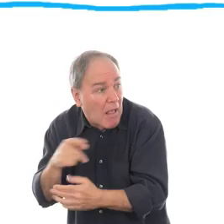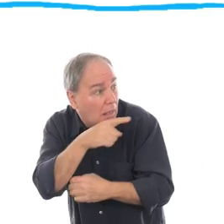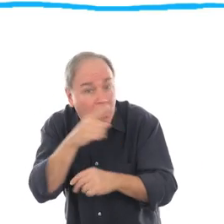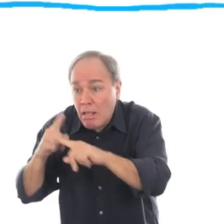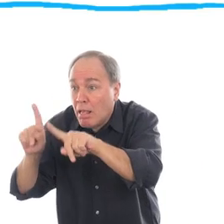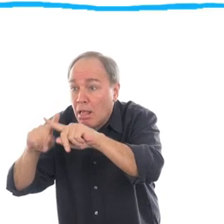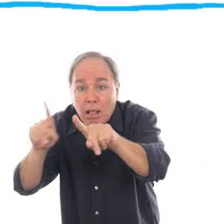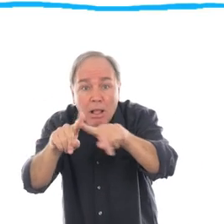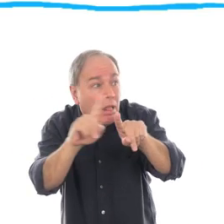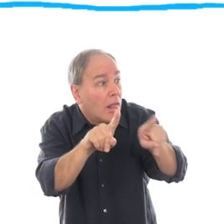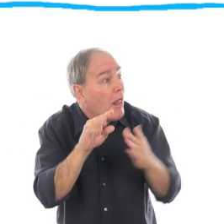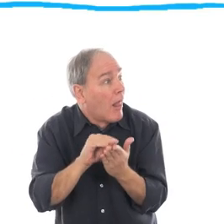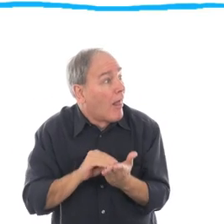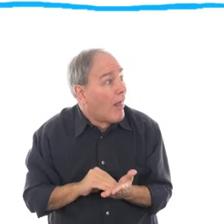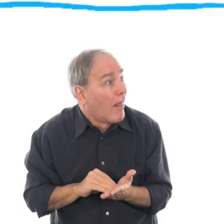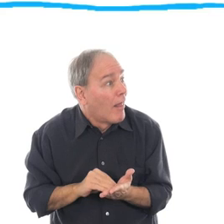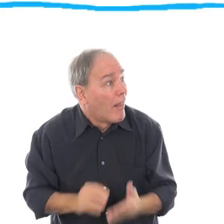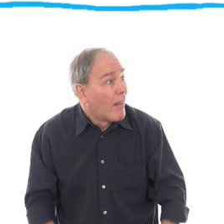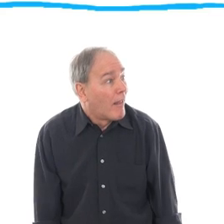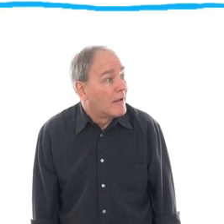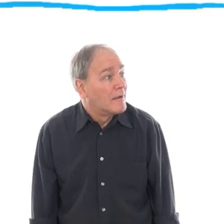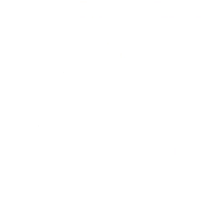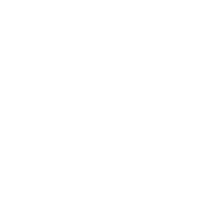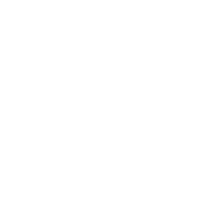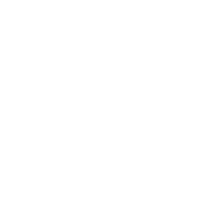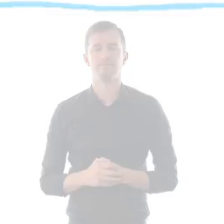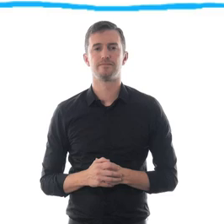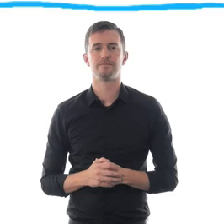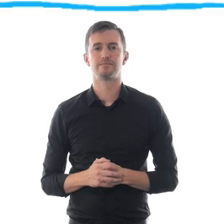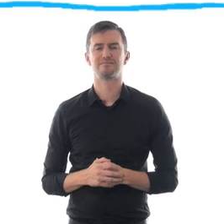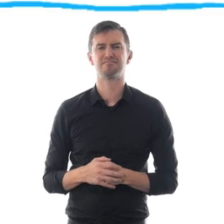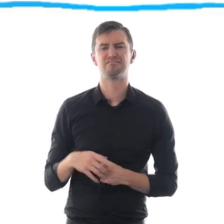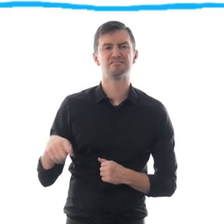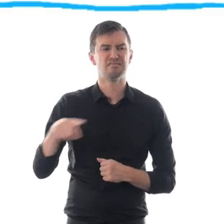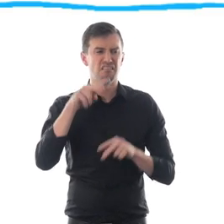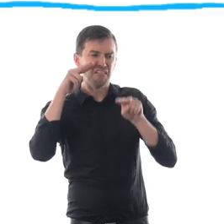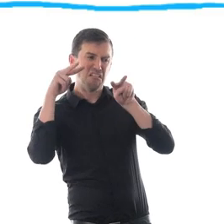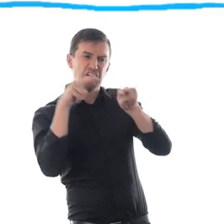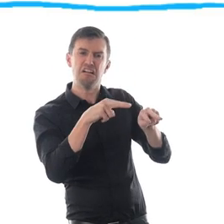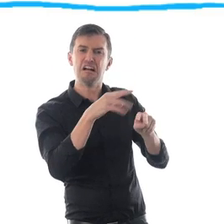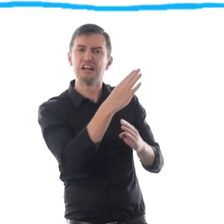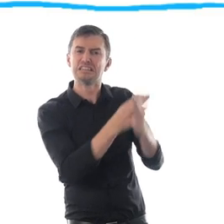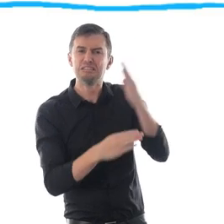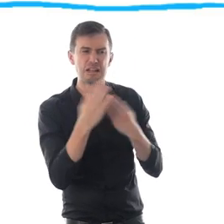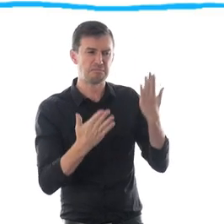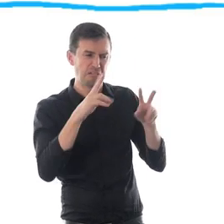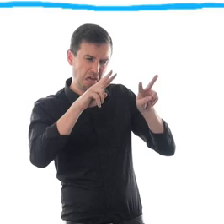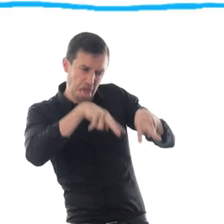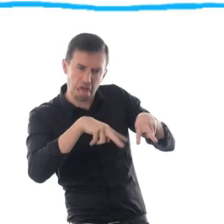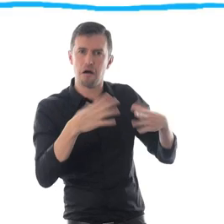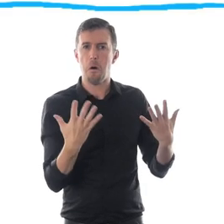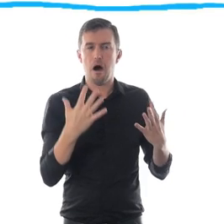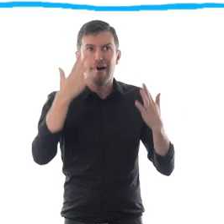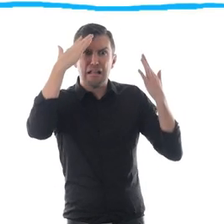mutants and the evidence of mutants in real life. Negative attitudes, myths, and stereotypes about